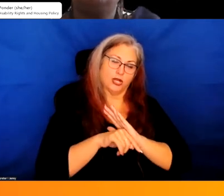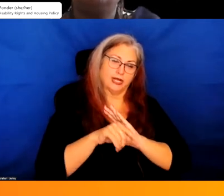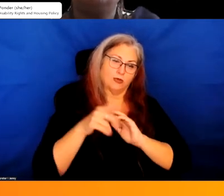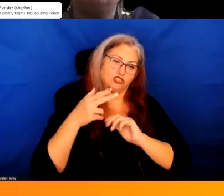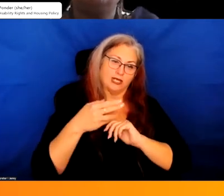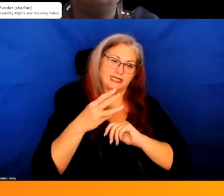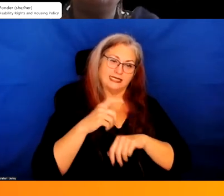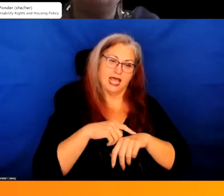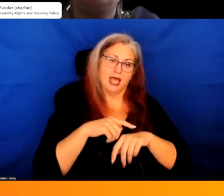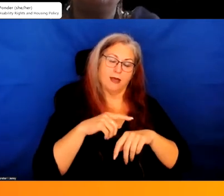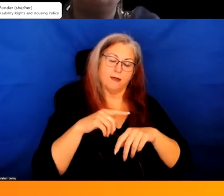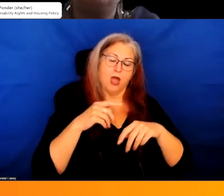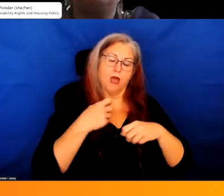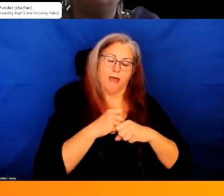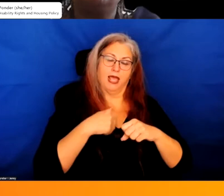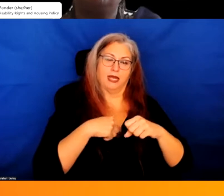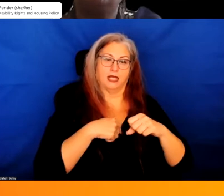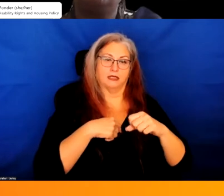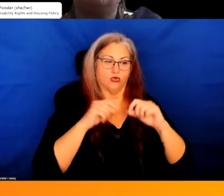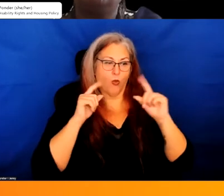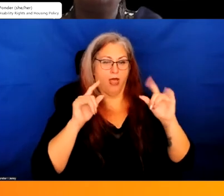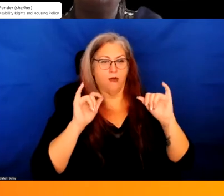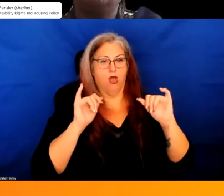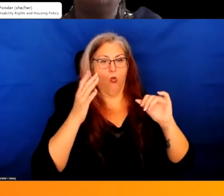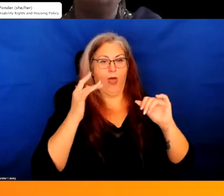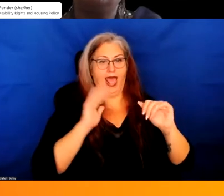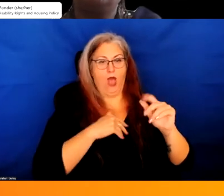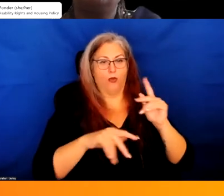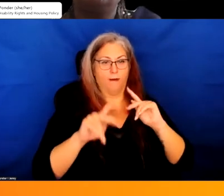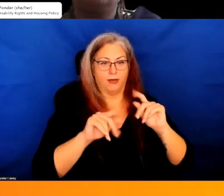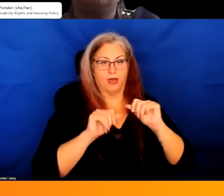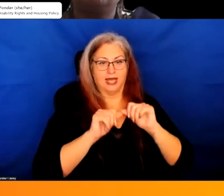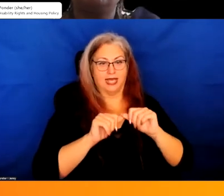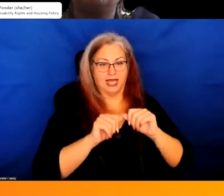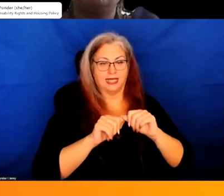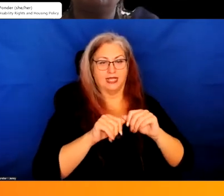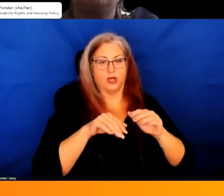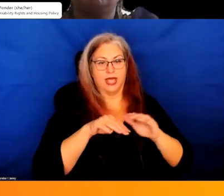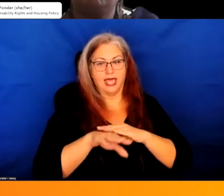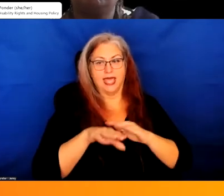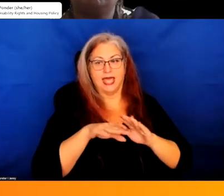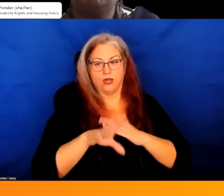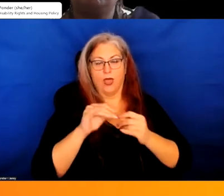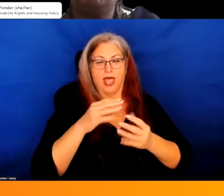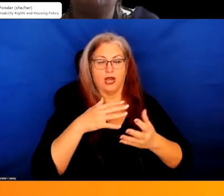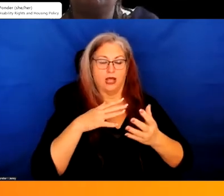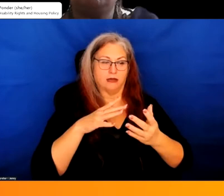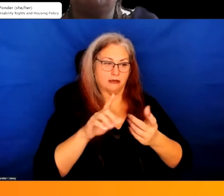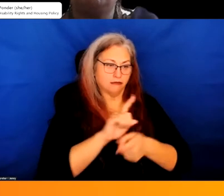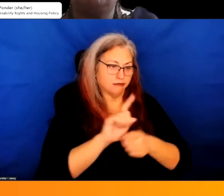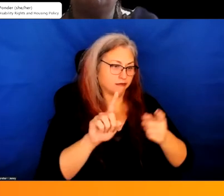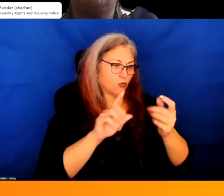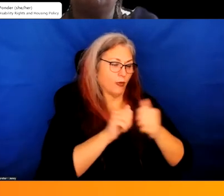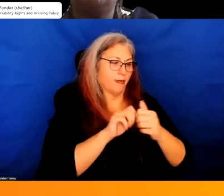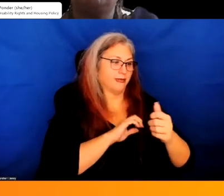shed light on, for us, like, why are people constantly coming into interactions with police? Well, what can we